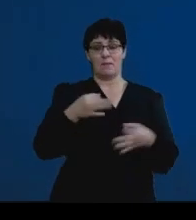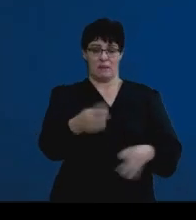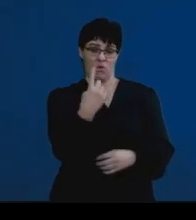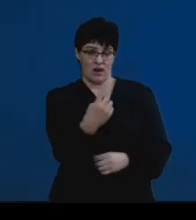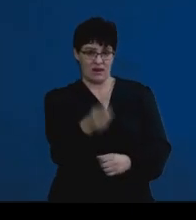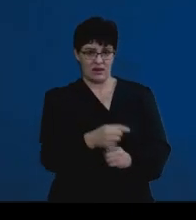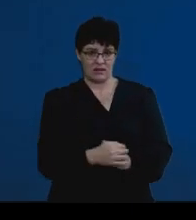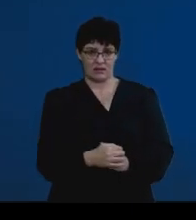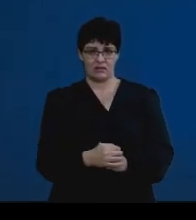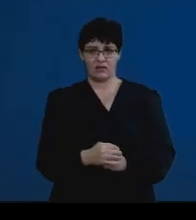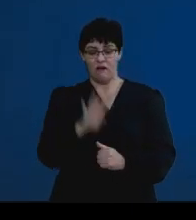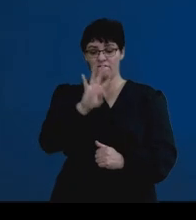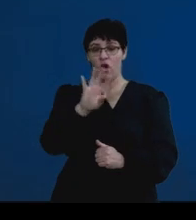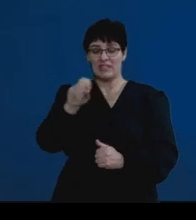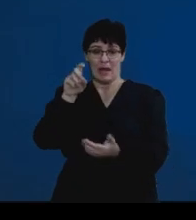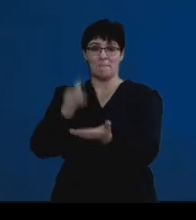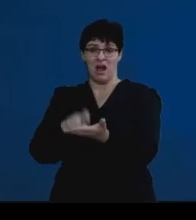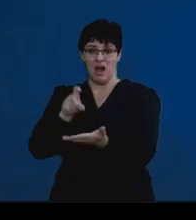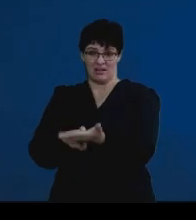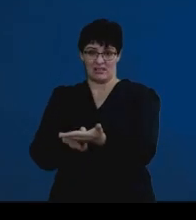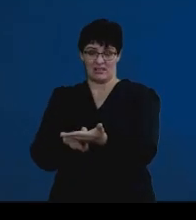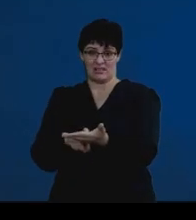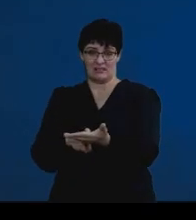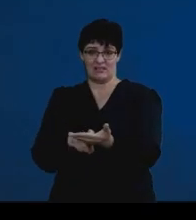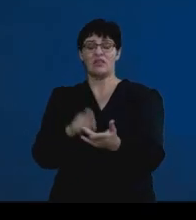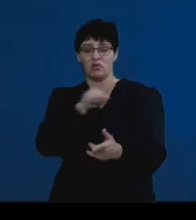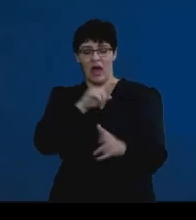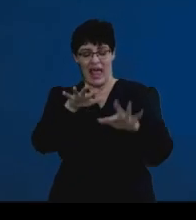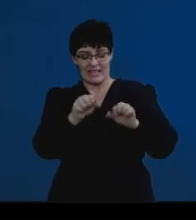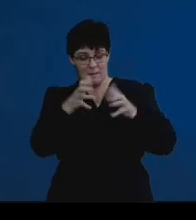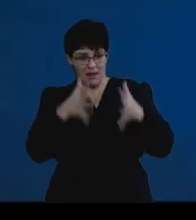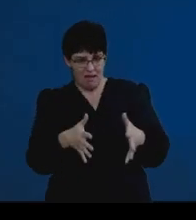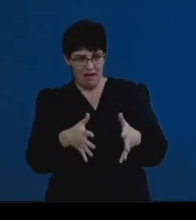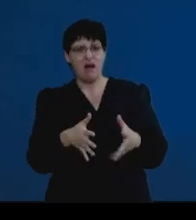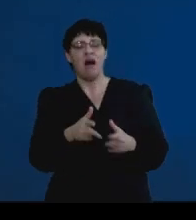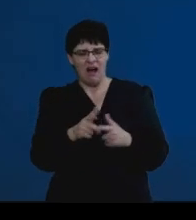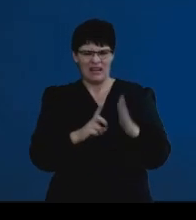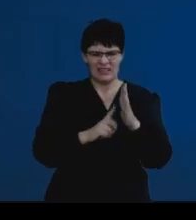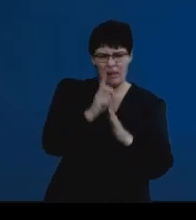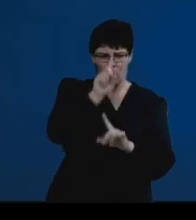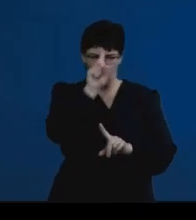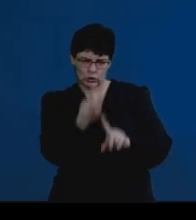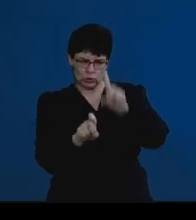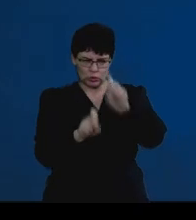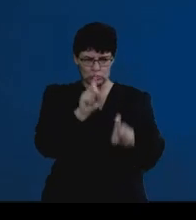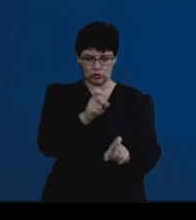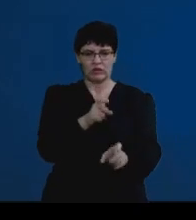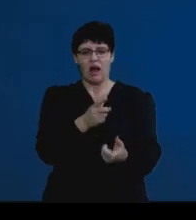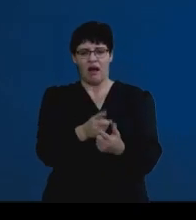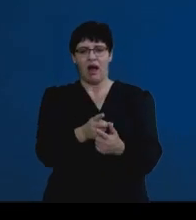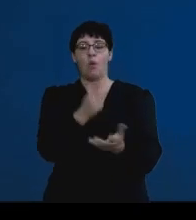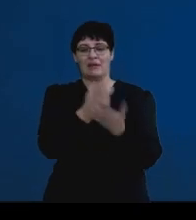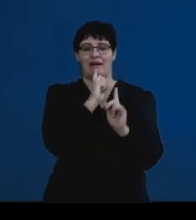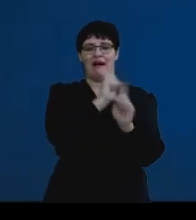A huge 40 marks. And hence, the examiner is going to spend a lot of time developing questions to address this